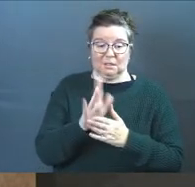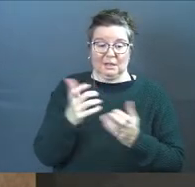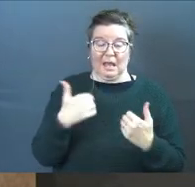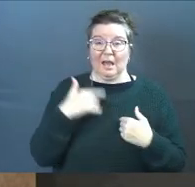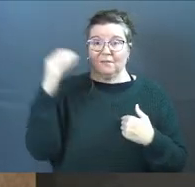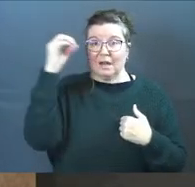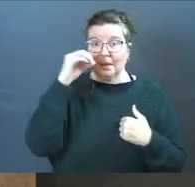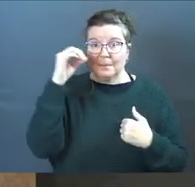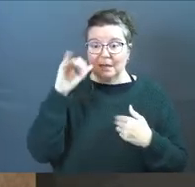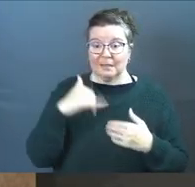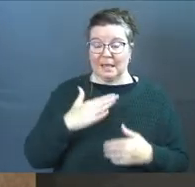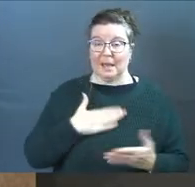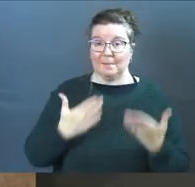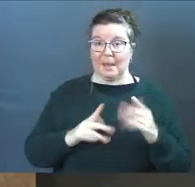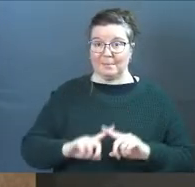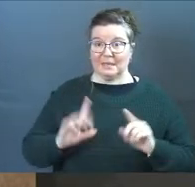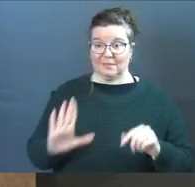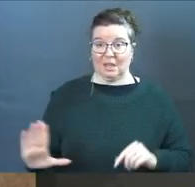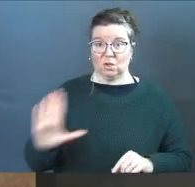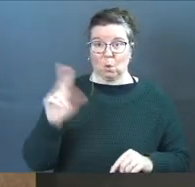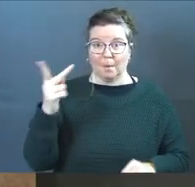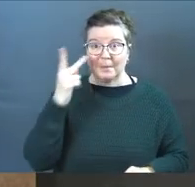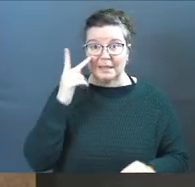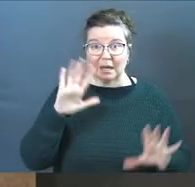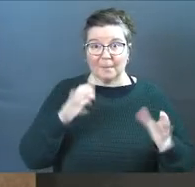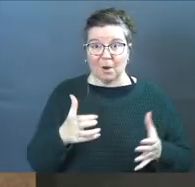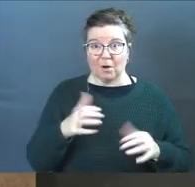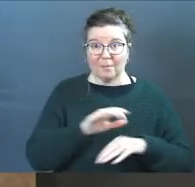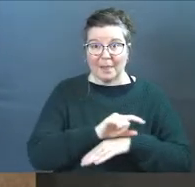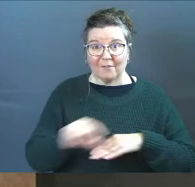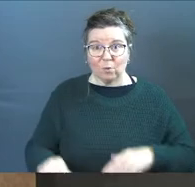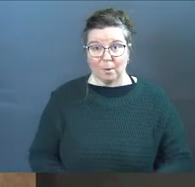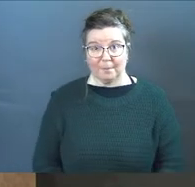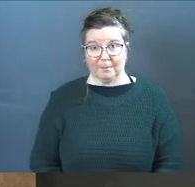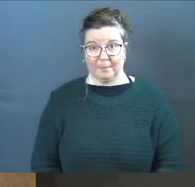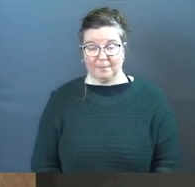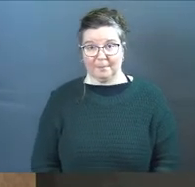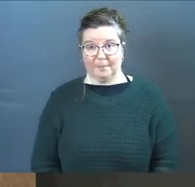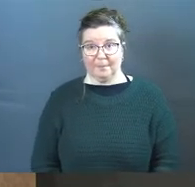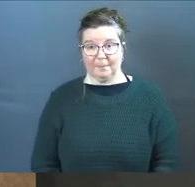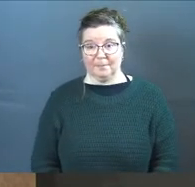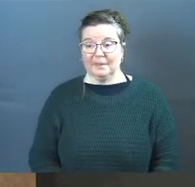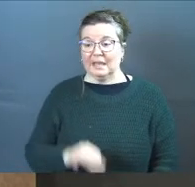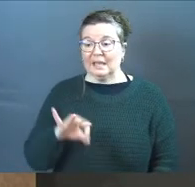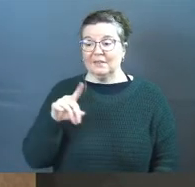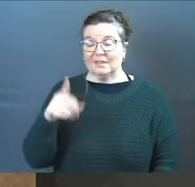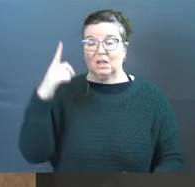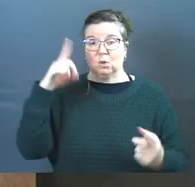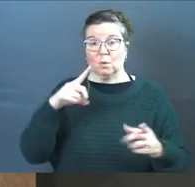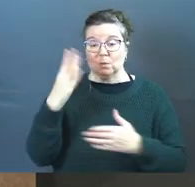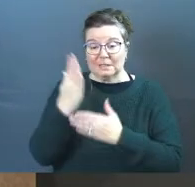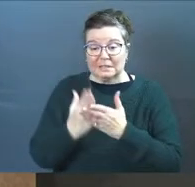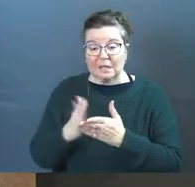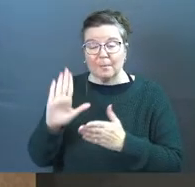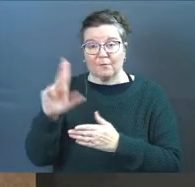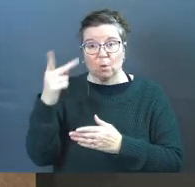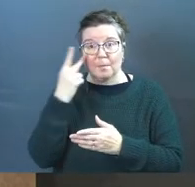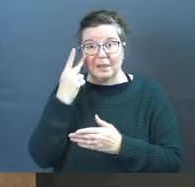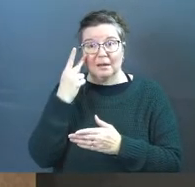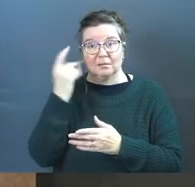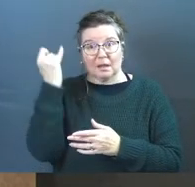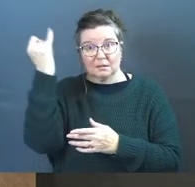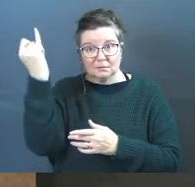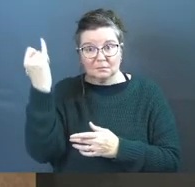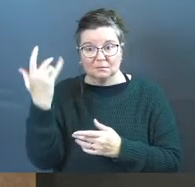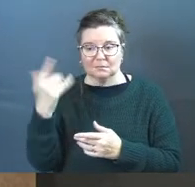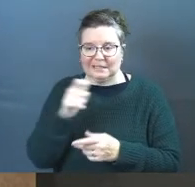dare have an opinion that might be different than your political party's platform even if he agrees with some of your political party's